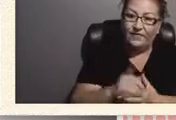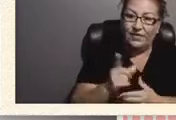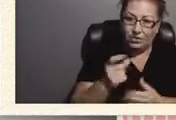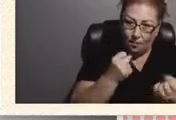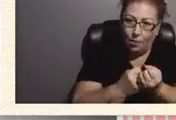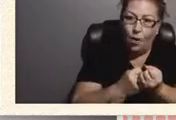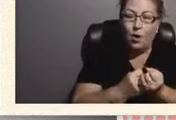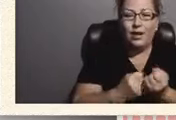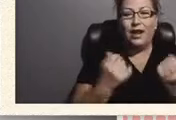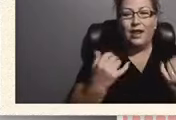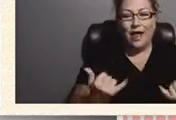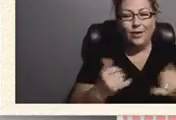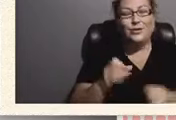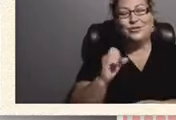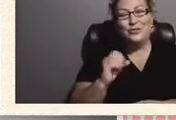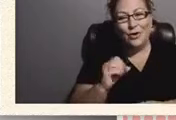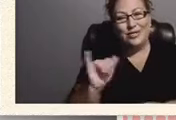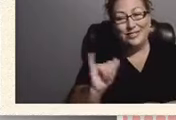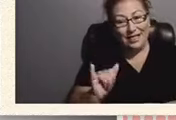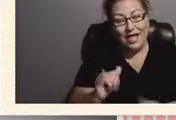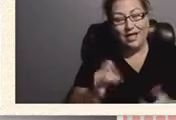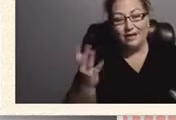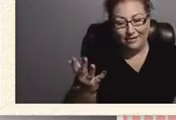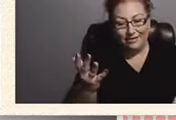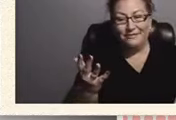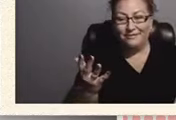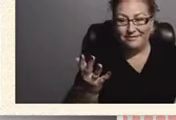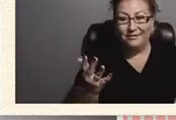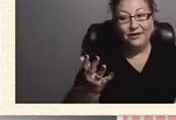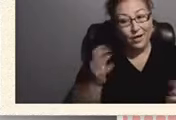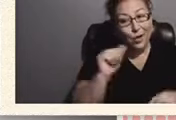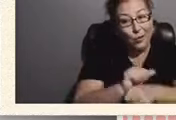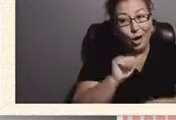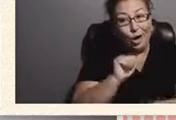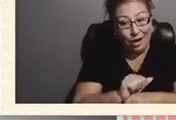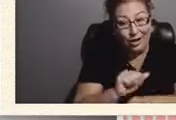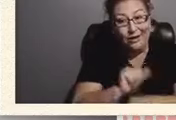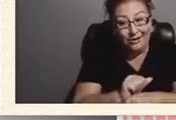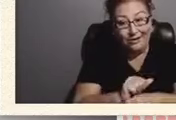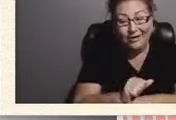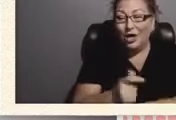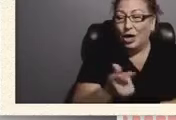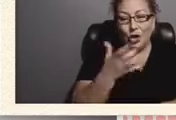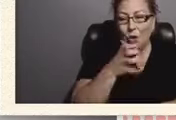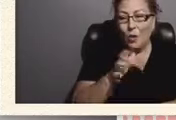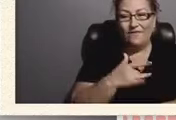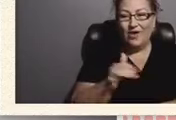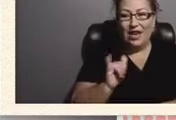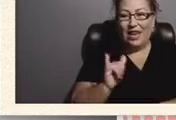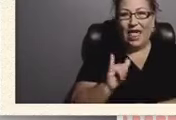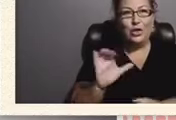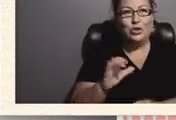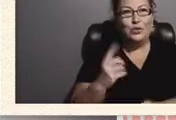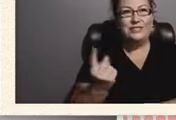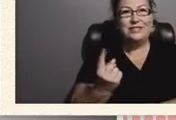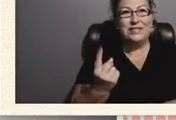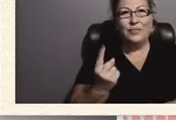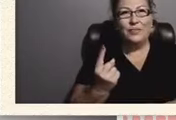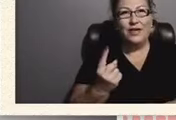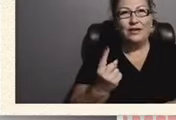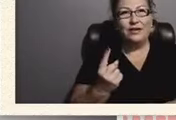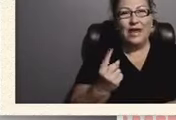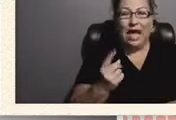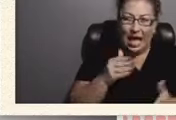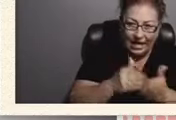teamwork, like you don't want to feel like you're doing something against your